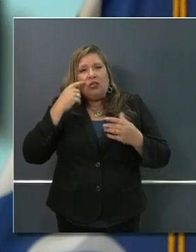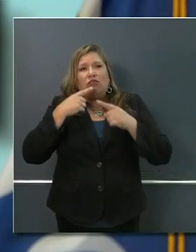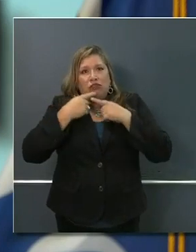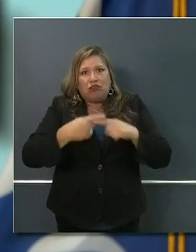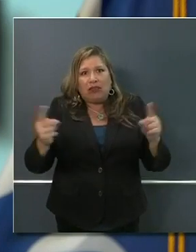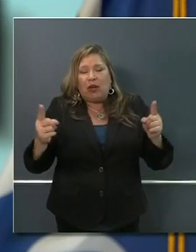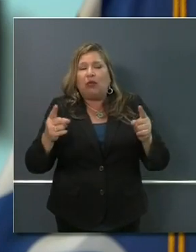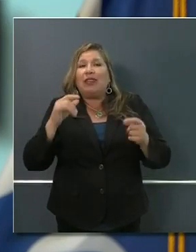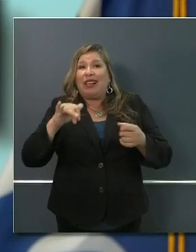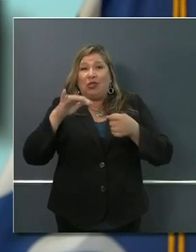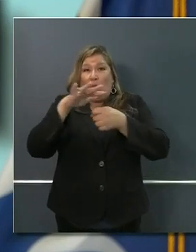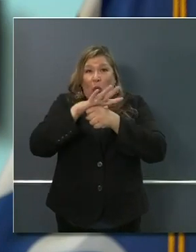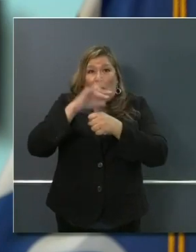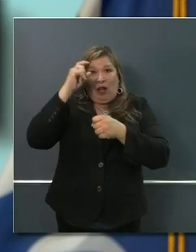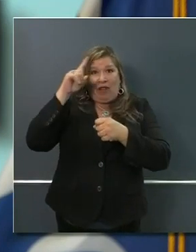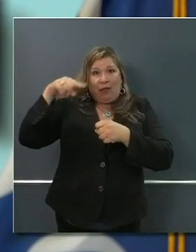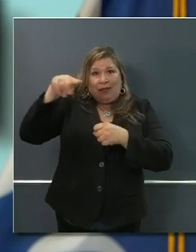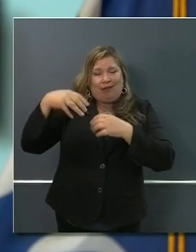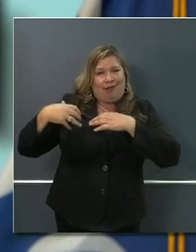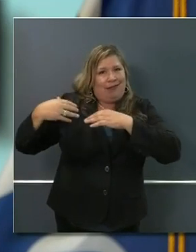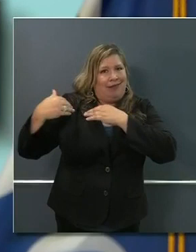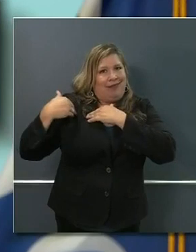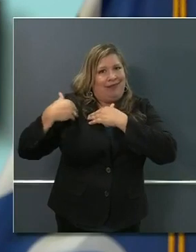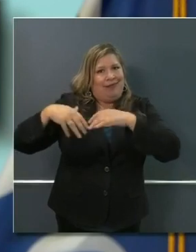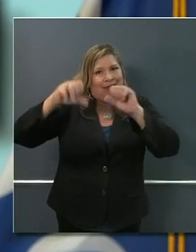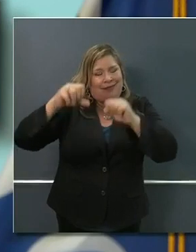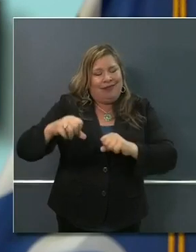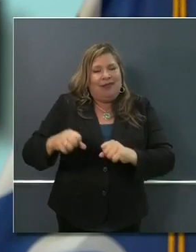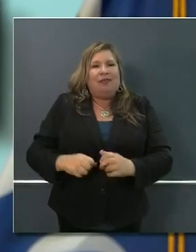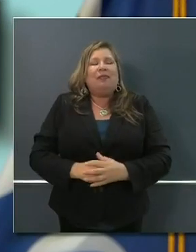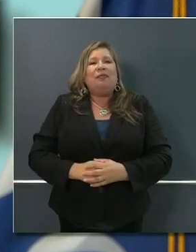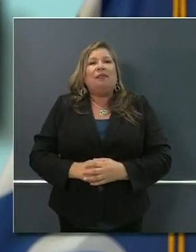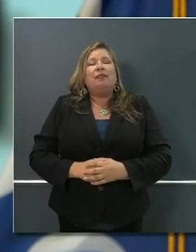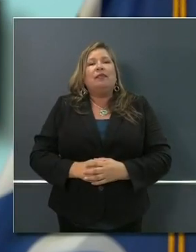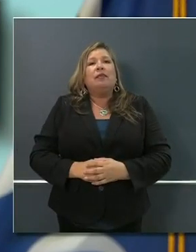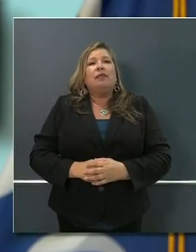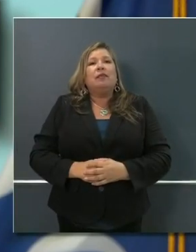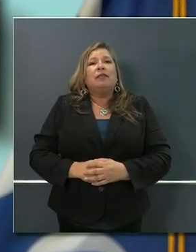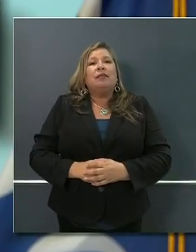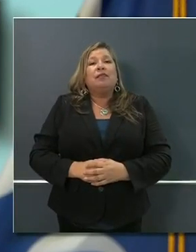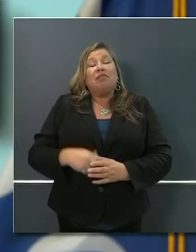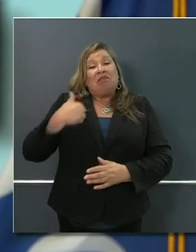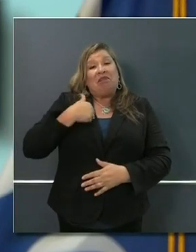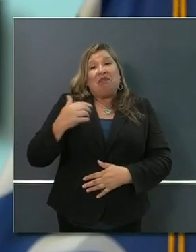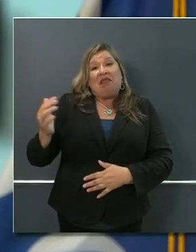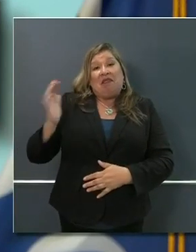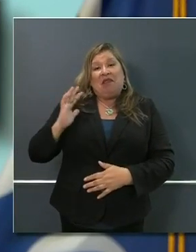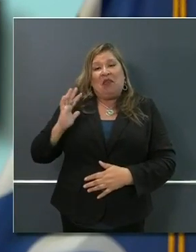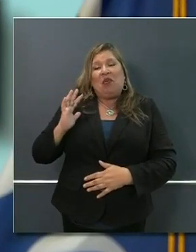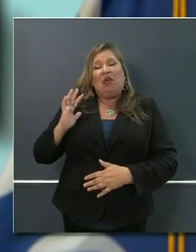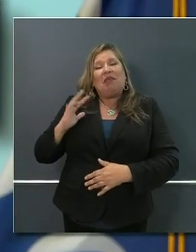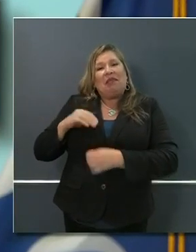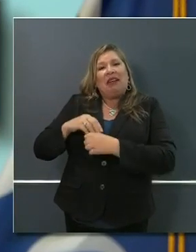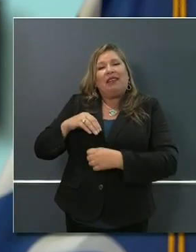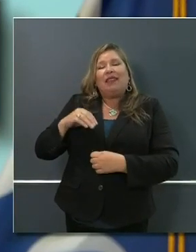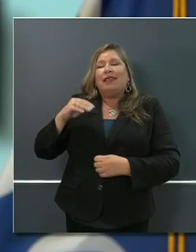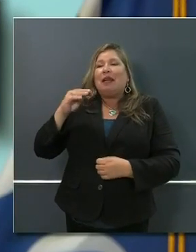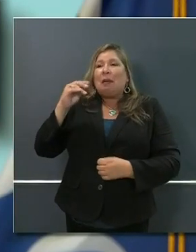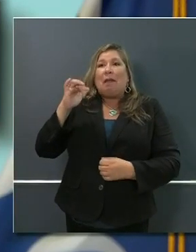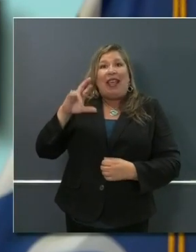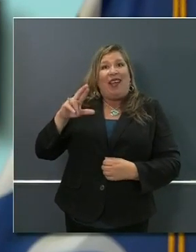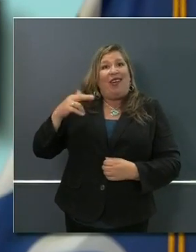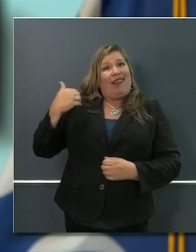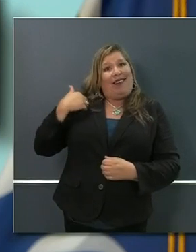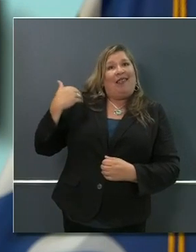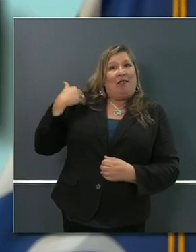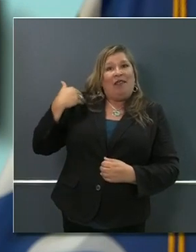and I appreciate you referencing this for local government. I was a former mayor, it would have been music to my ears to hear